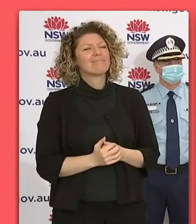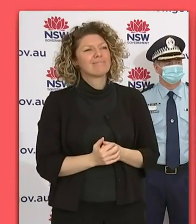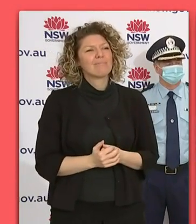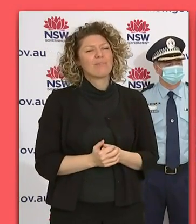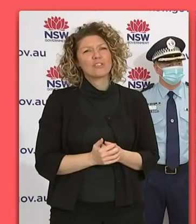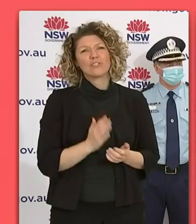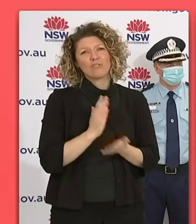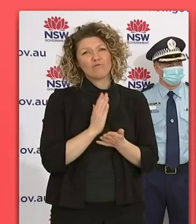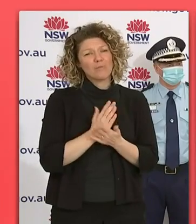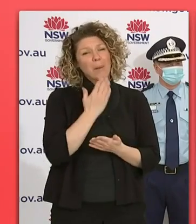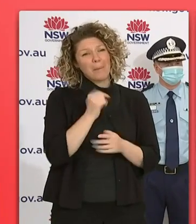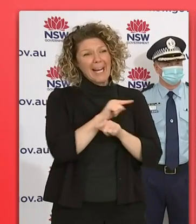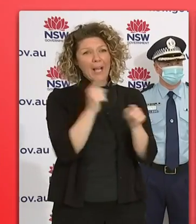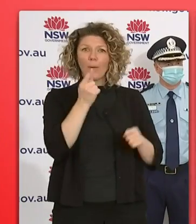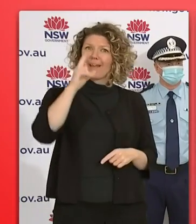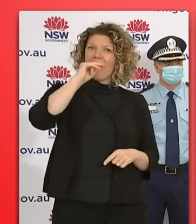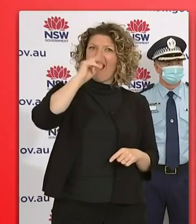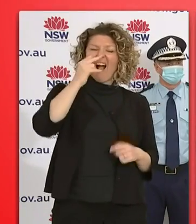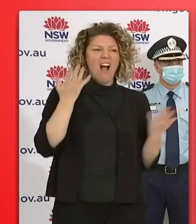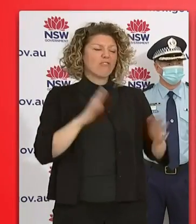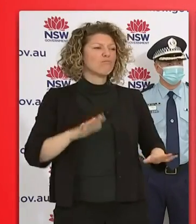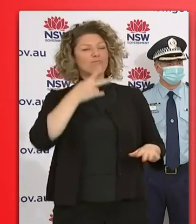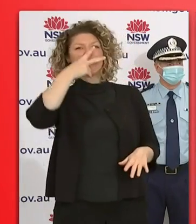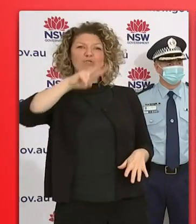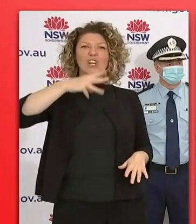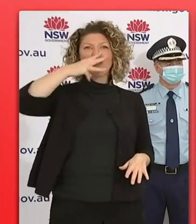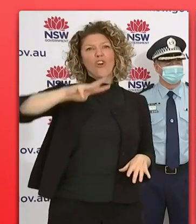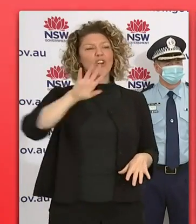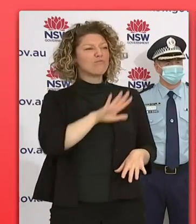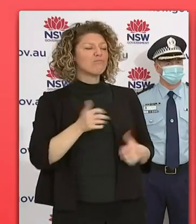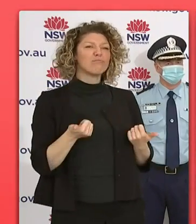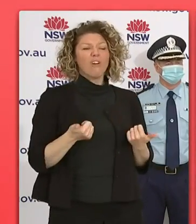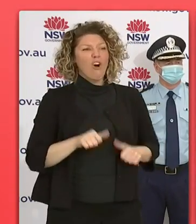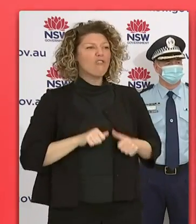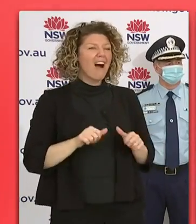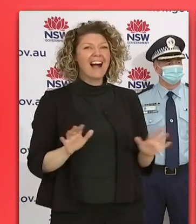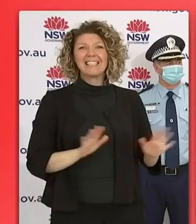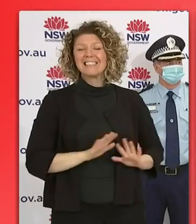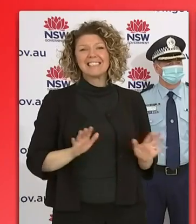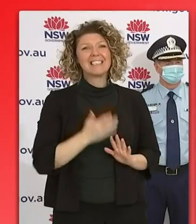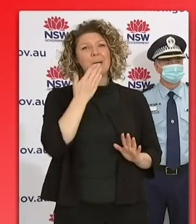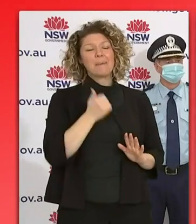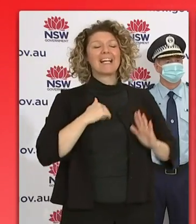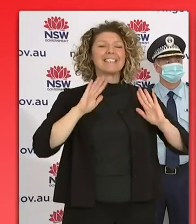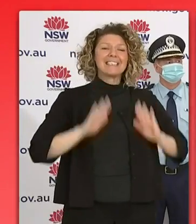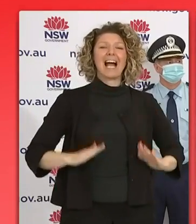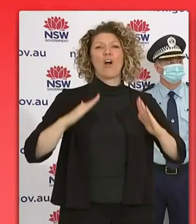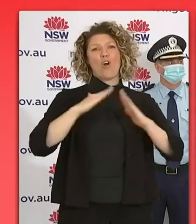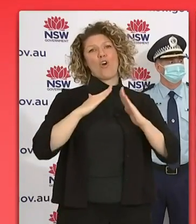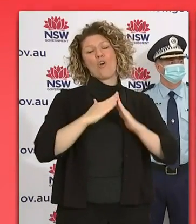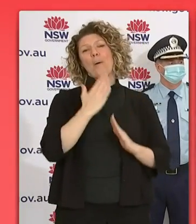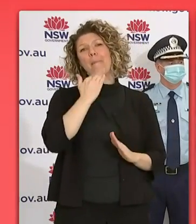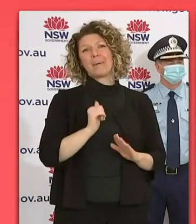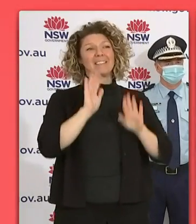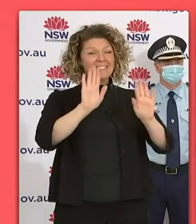encourage younger adults in our community to please take the stay-at-home orders in